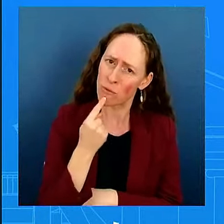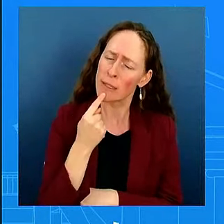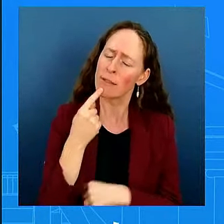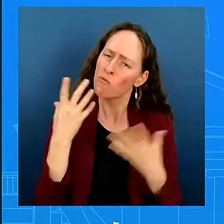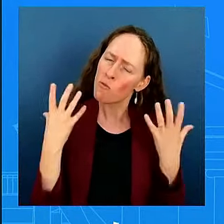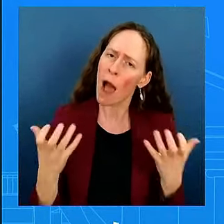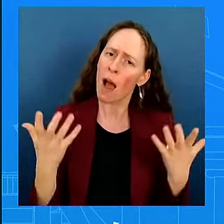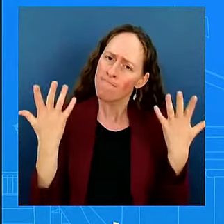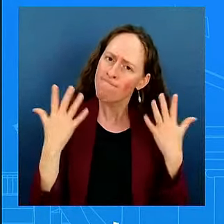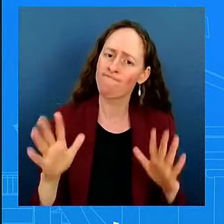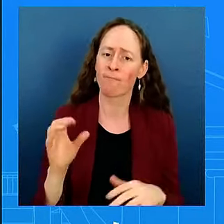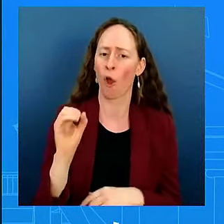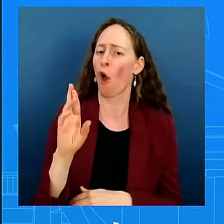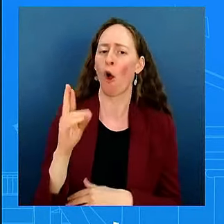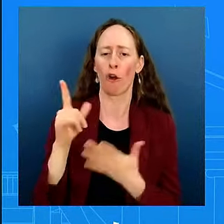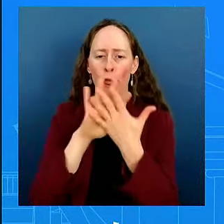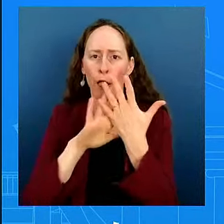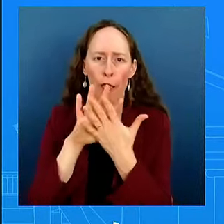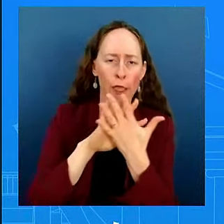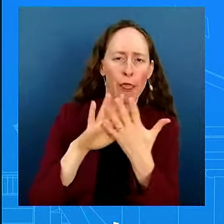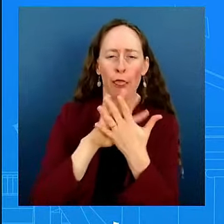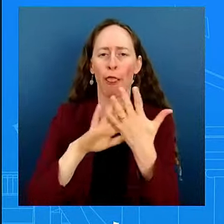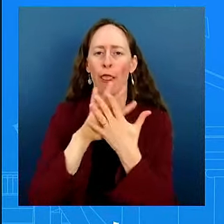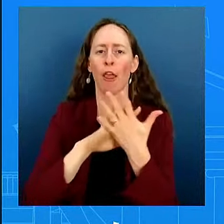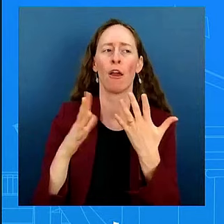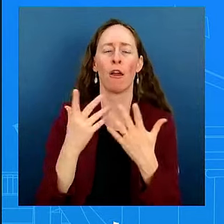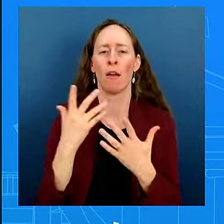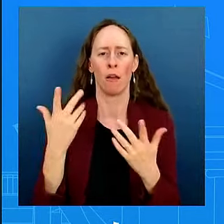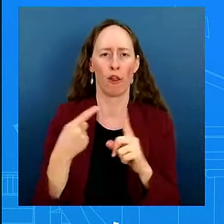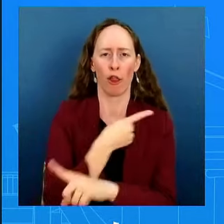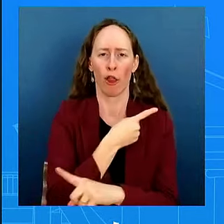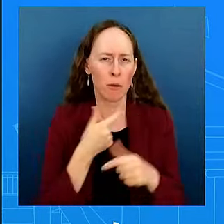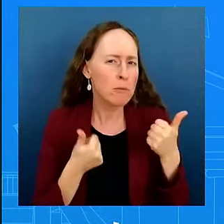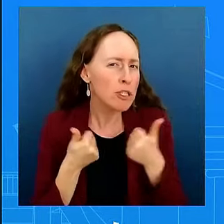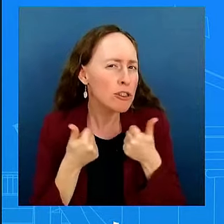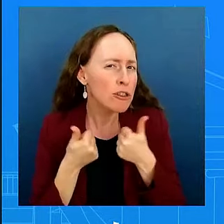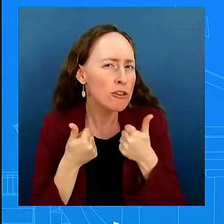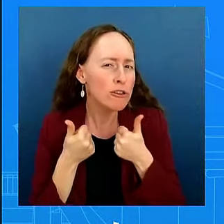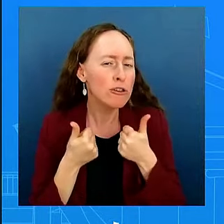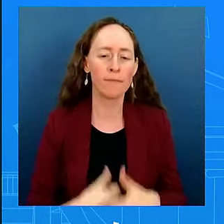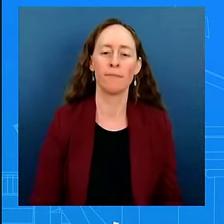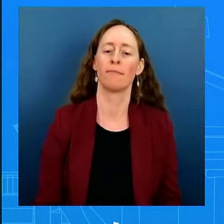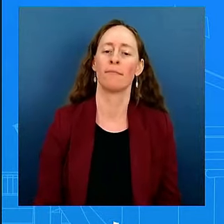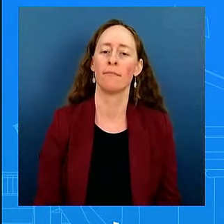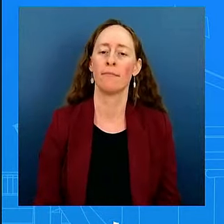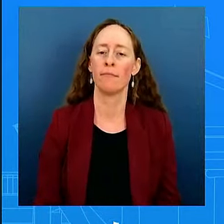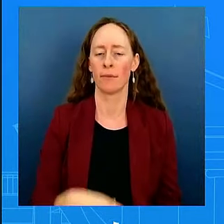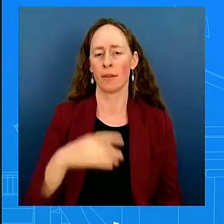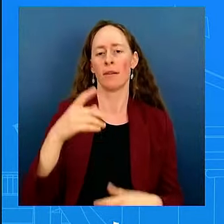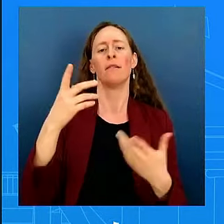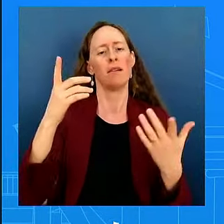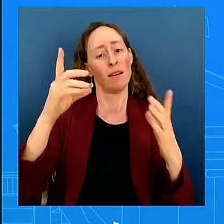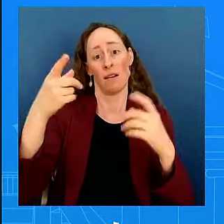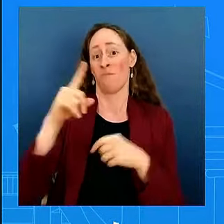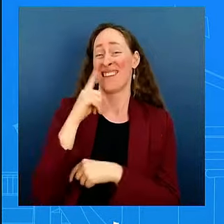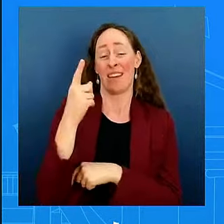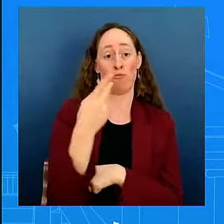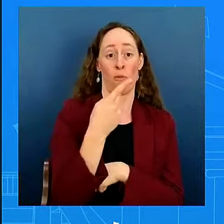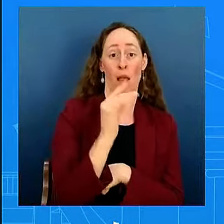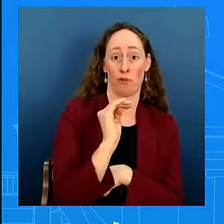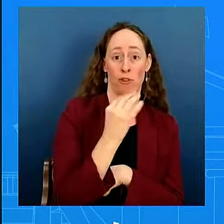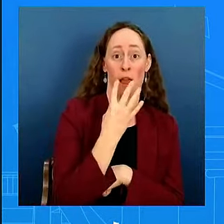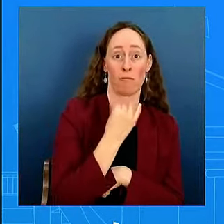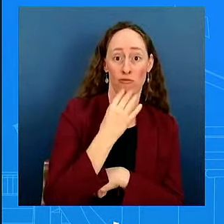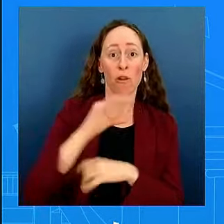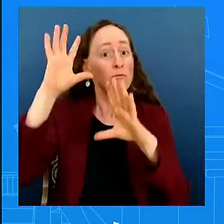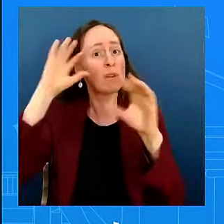for decades. They have had, they tend to have honest conversations, direct conversations. I'm going to not